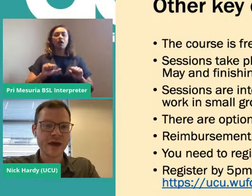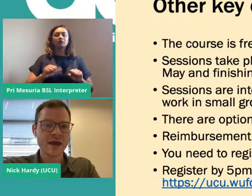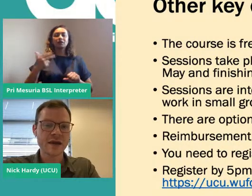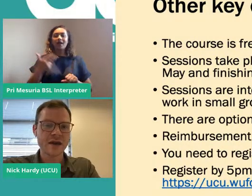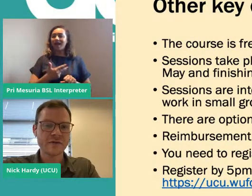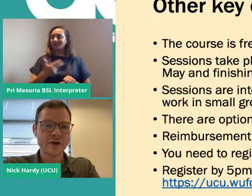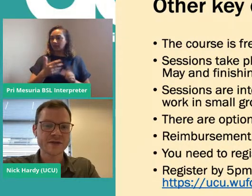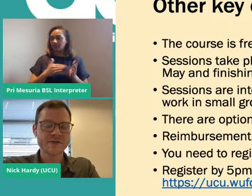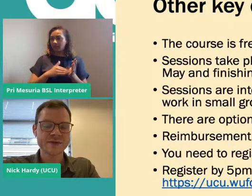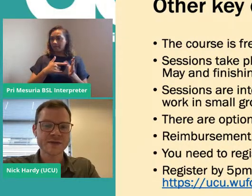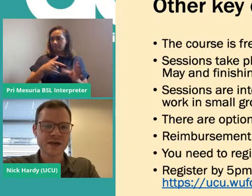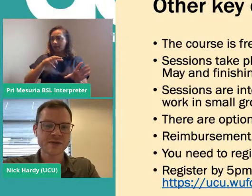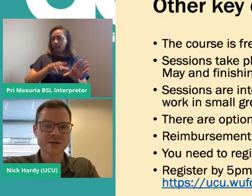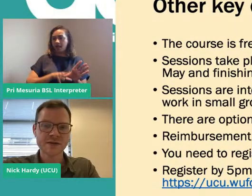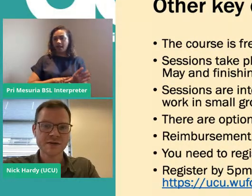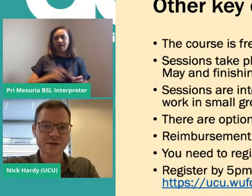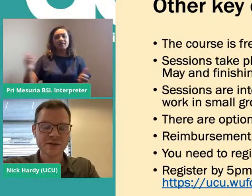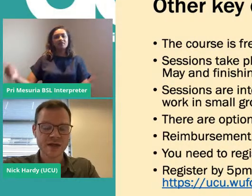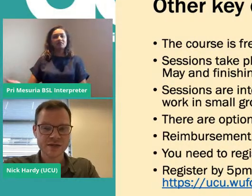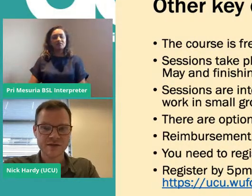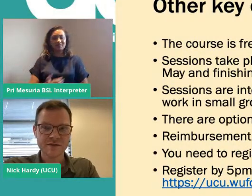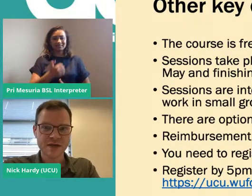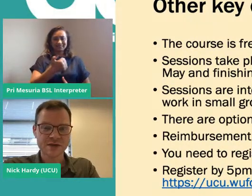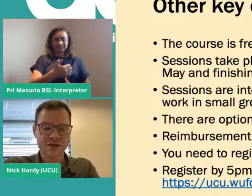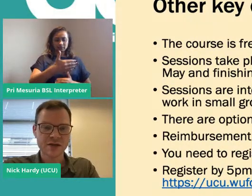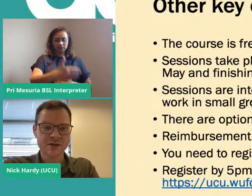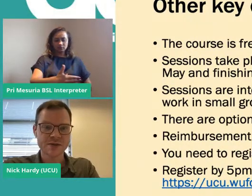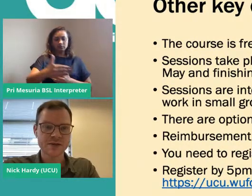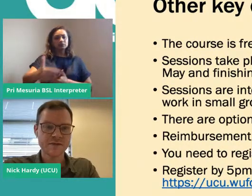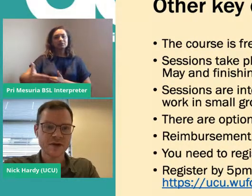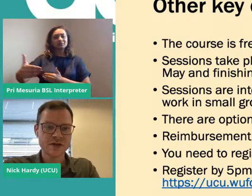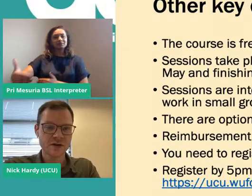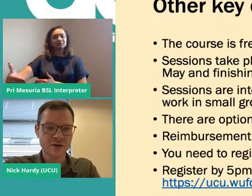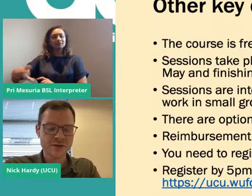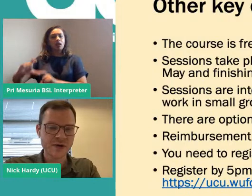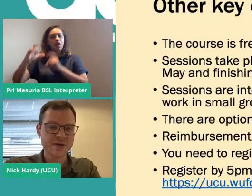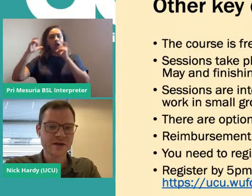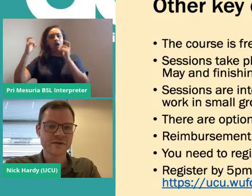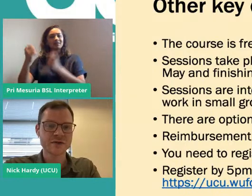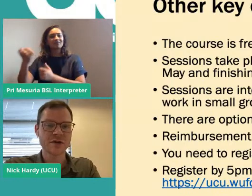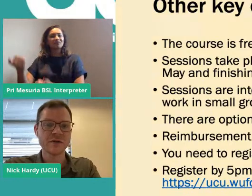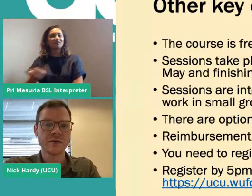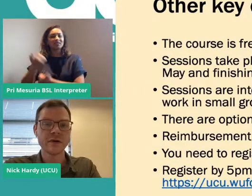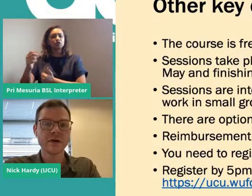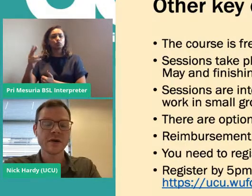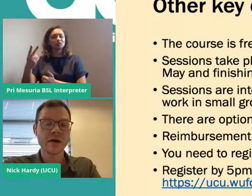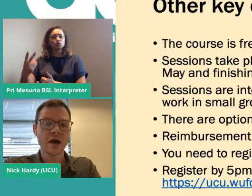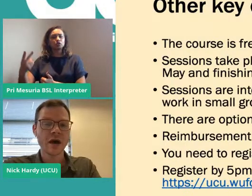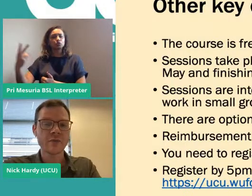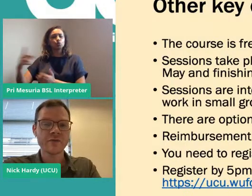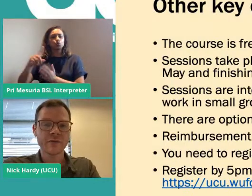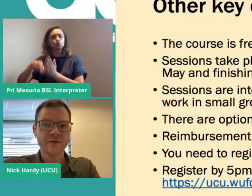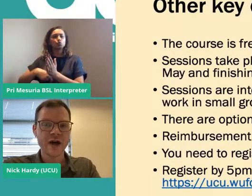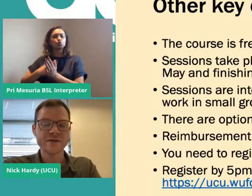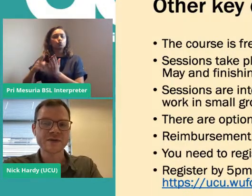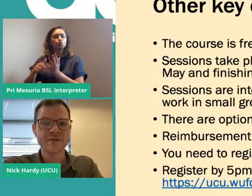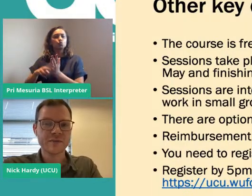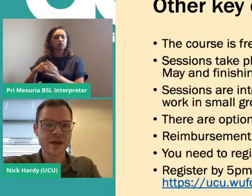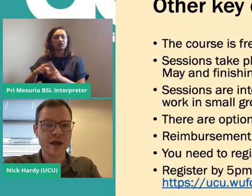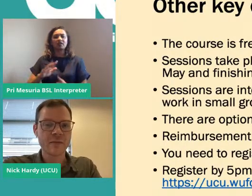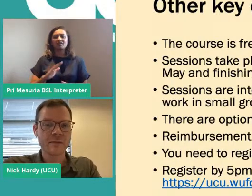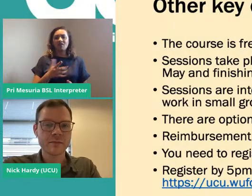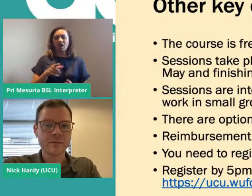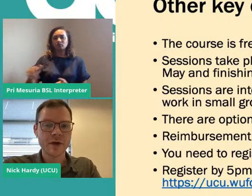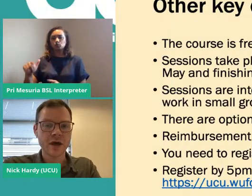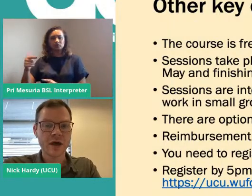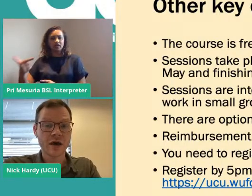18th of May, and it runs for six successive sessions, finishing on the 22nd of June, from 5 to